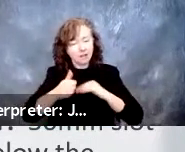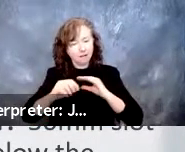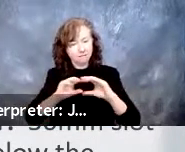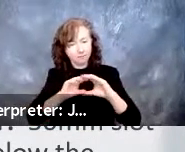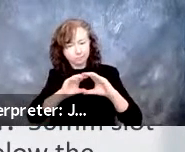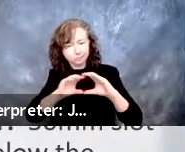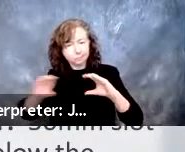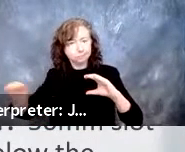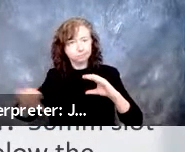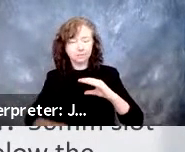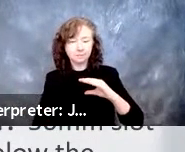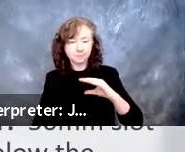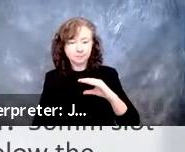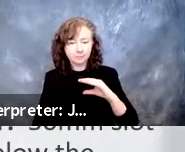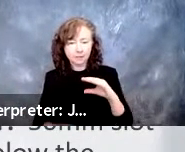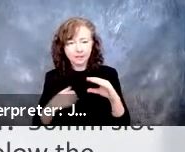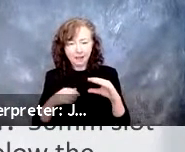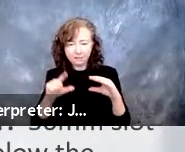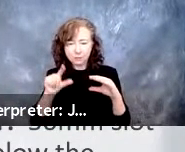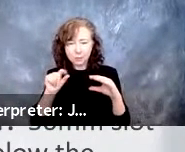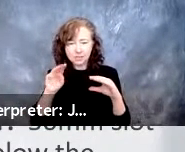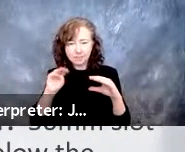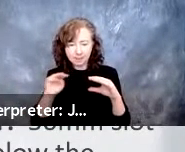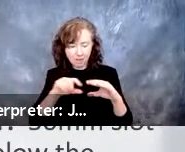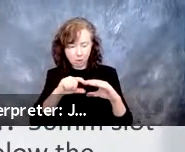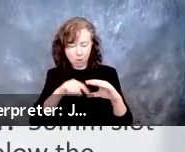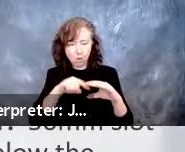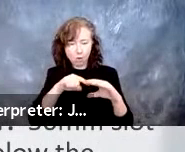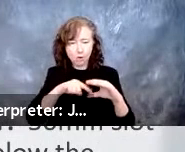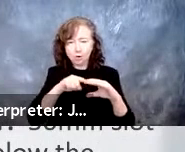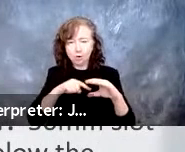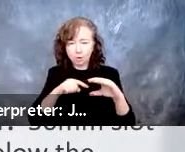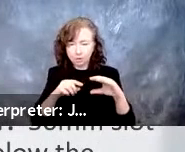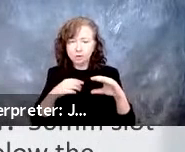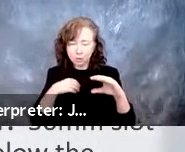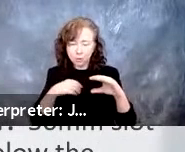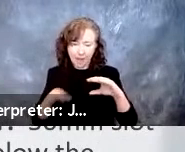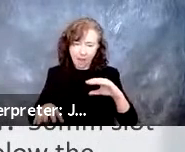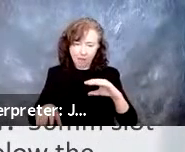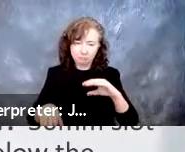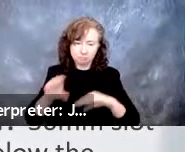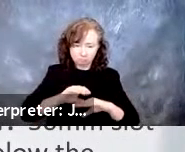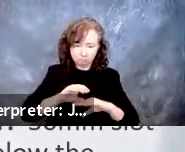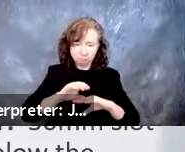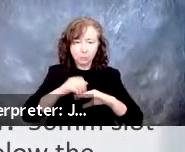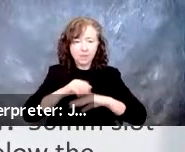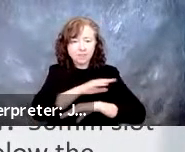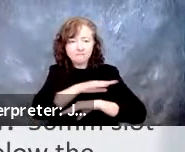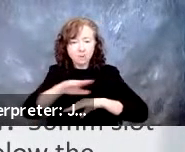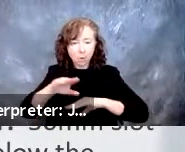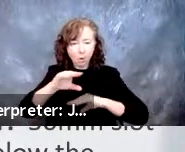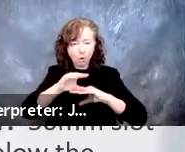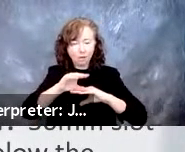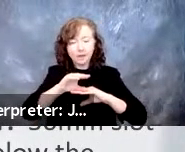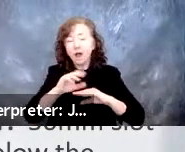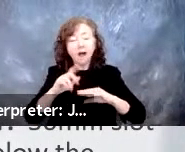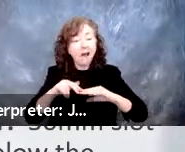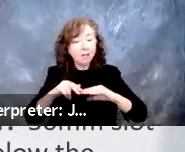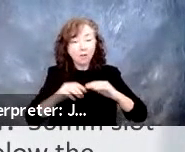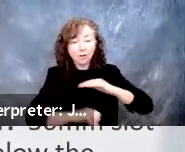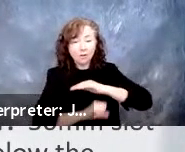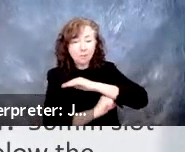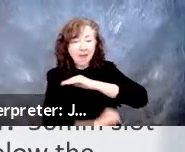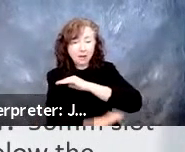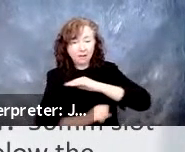solutions that is bondable to an interior vehicle floor. So it stays above the batteries, it stays out of the